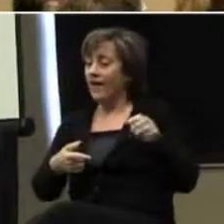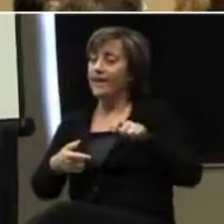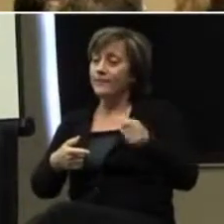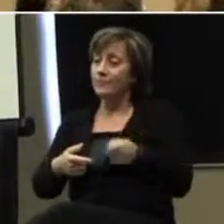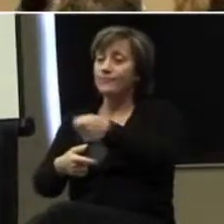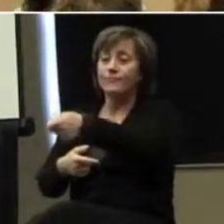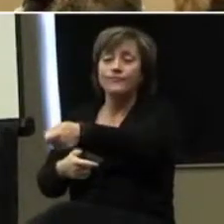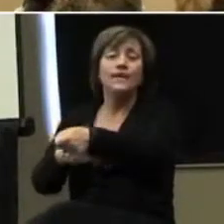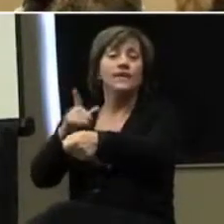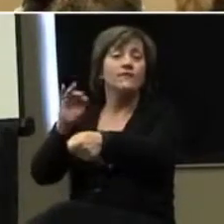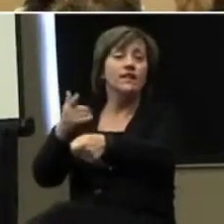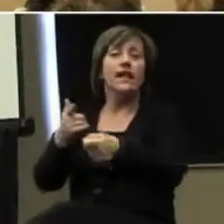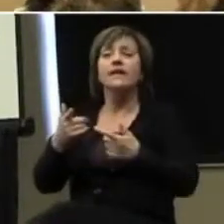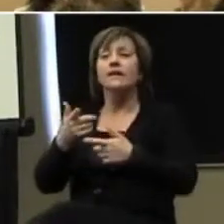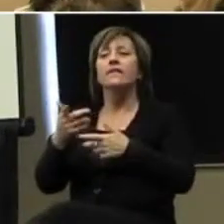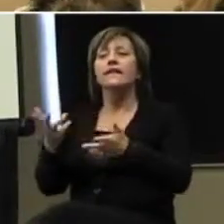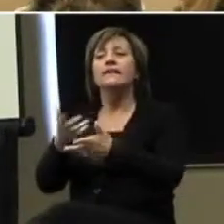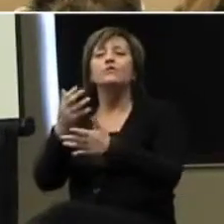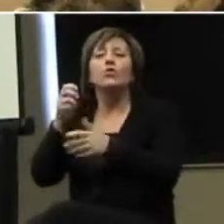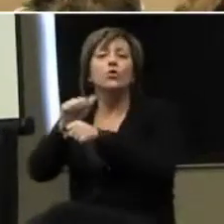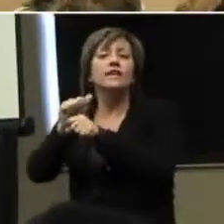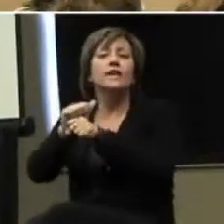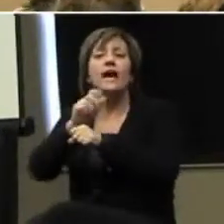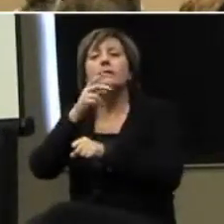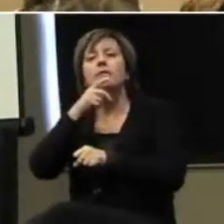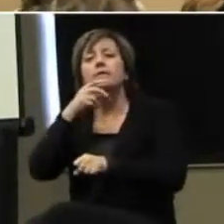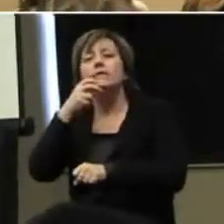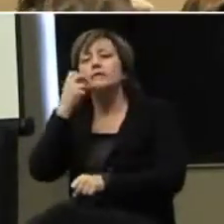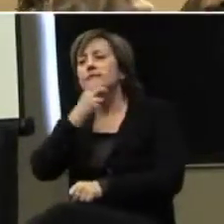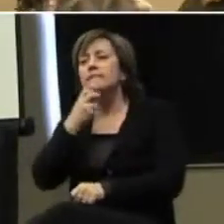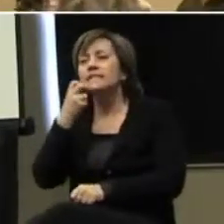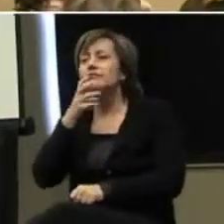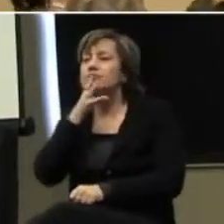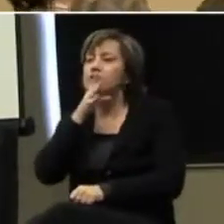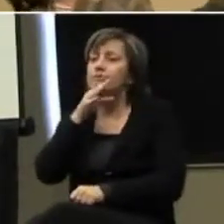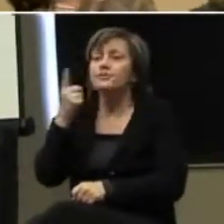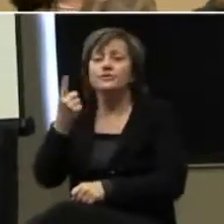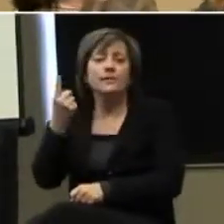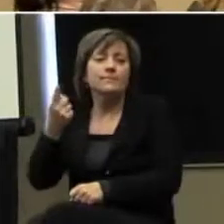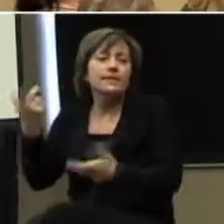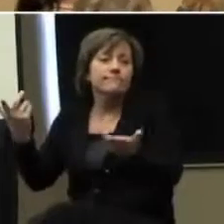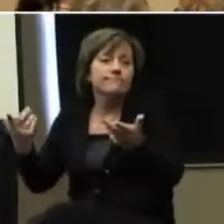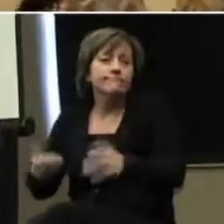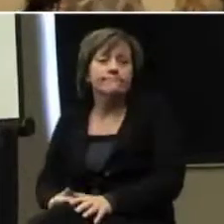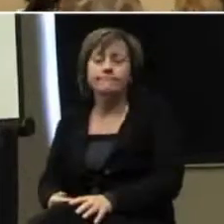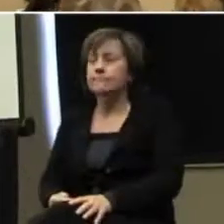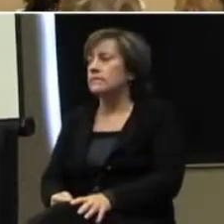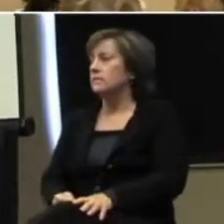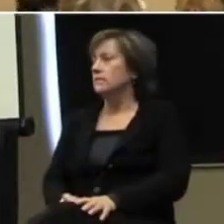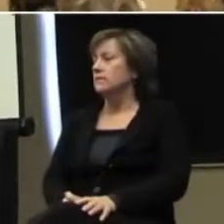And then she gets the leg even though it's part of it. Okay, anybody else?